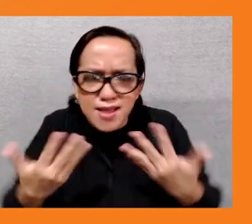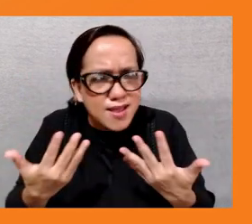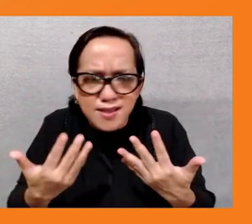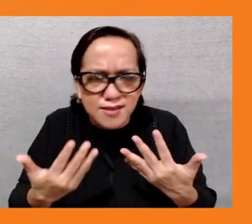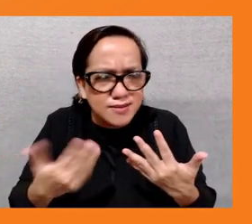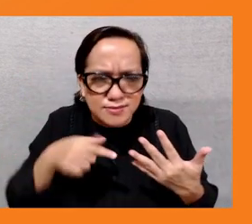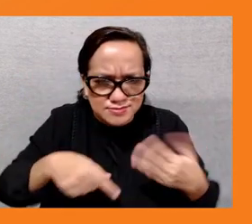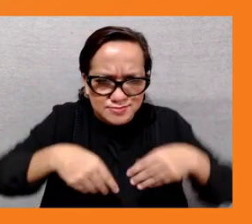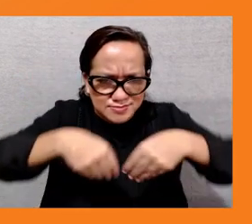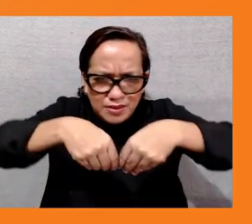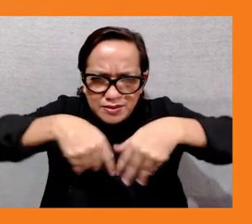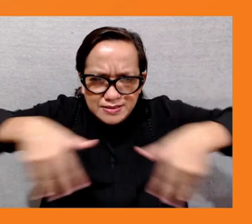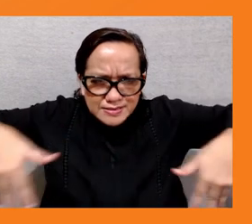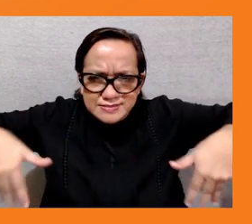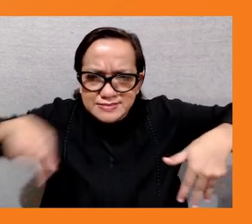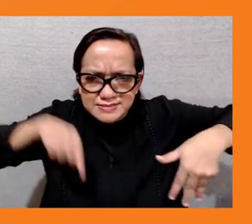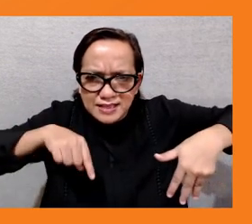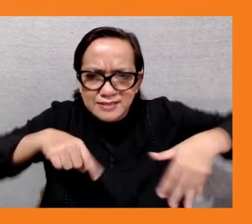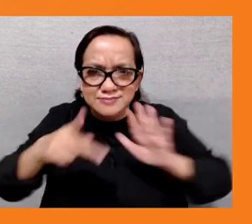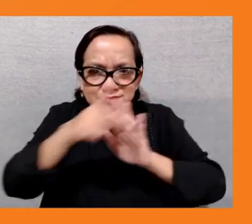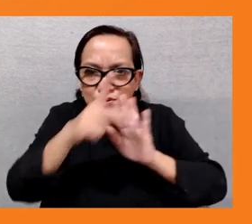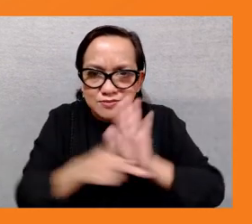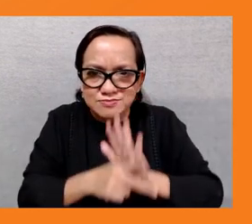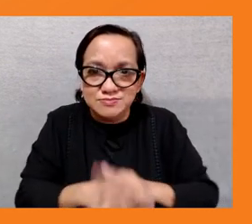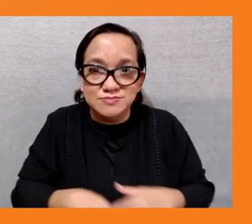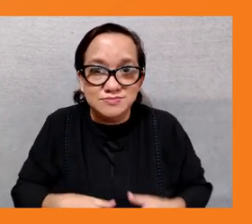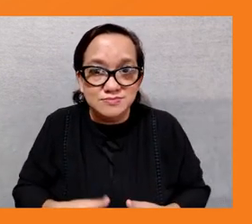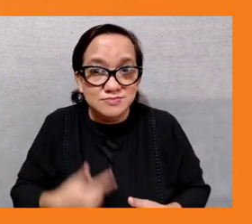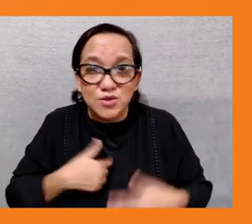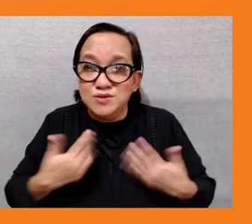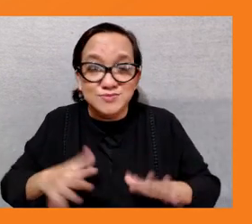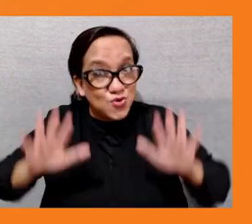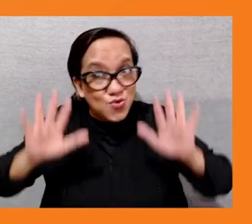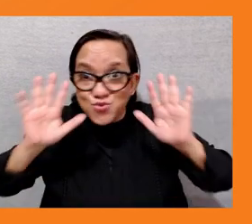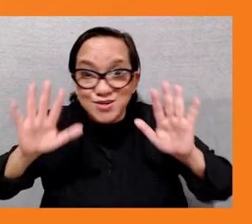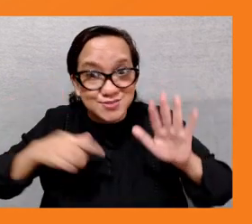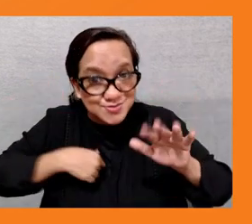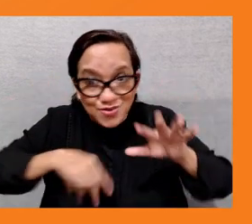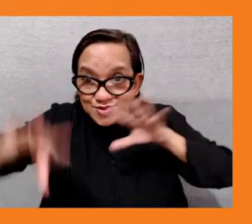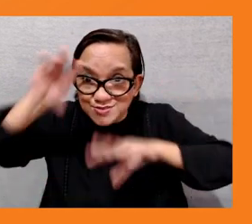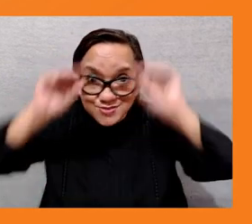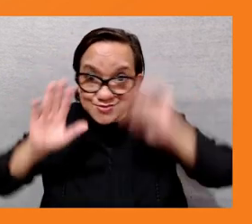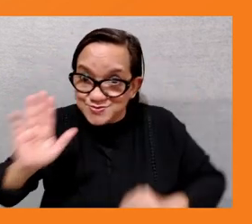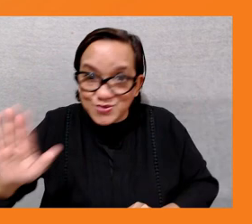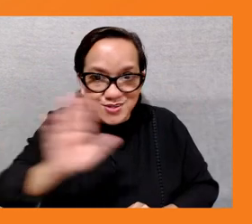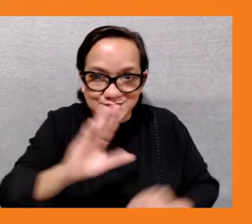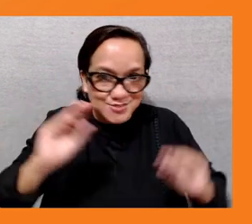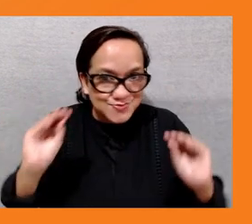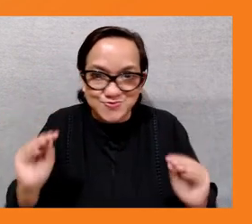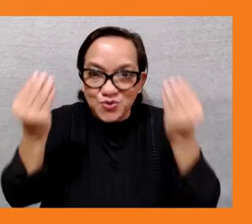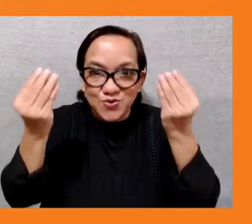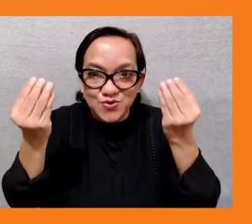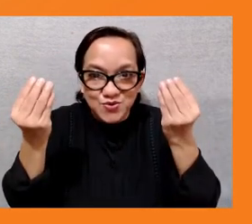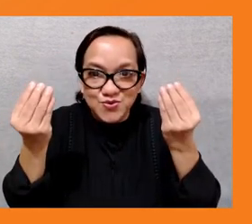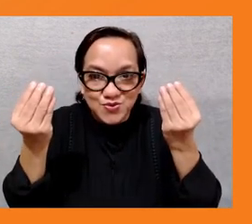and i look forward to learning more from young people uh adb definitely are looking at how we can target our support to young